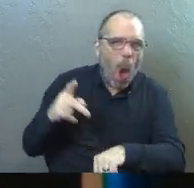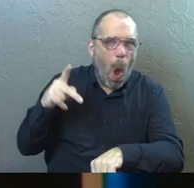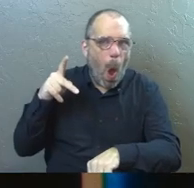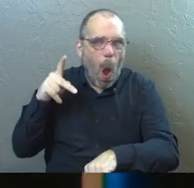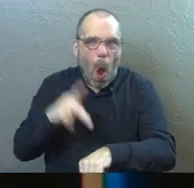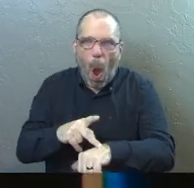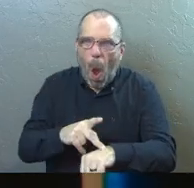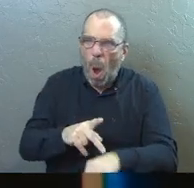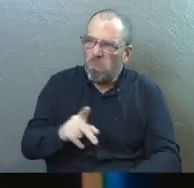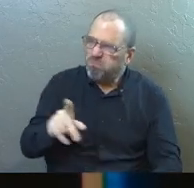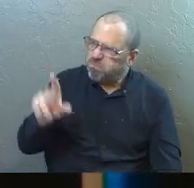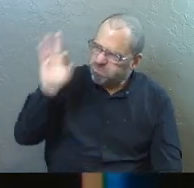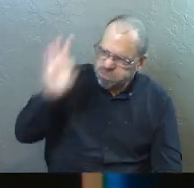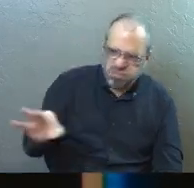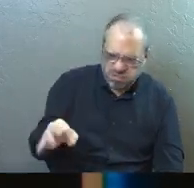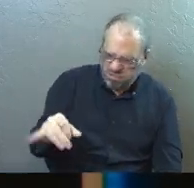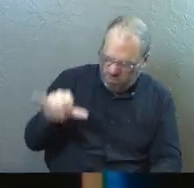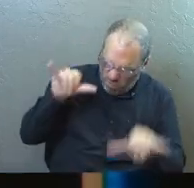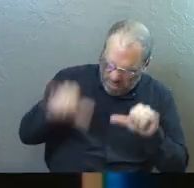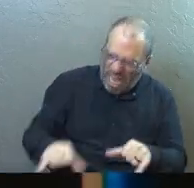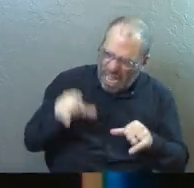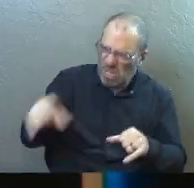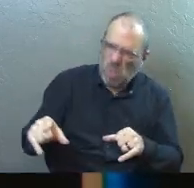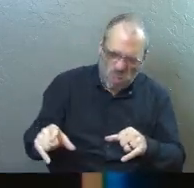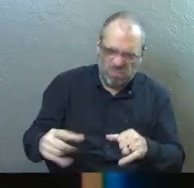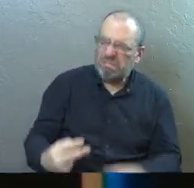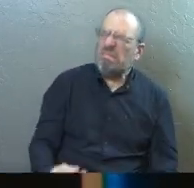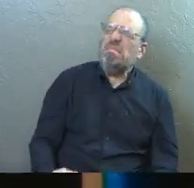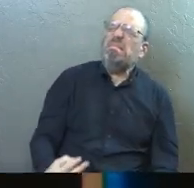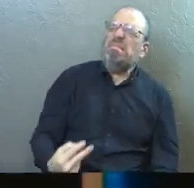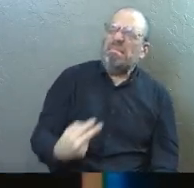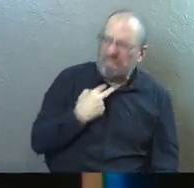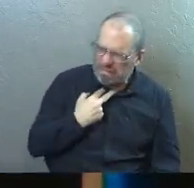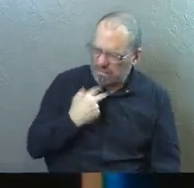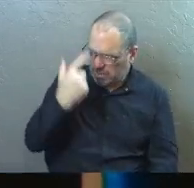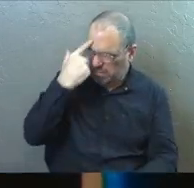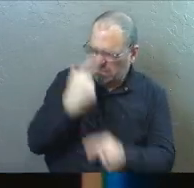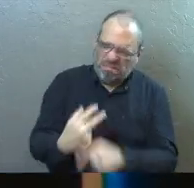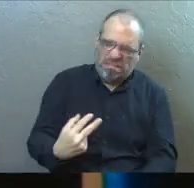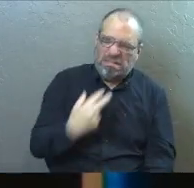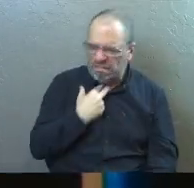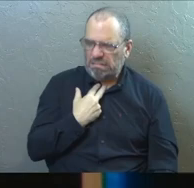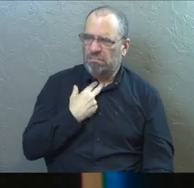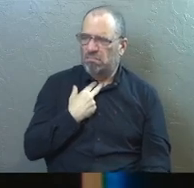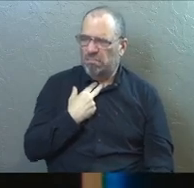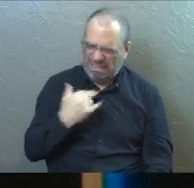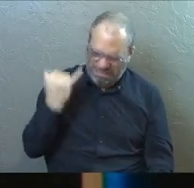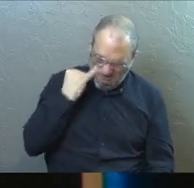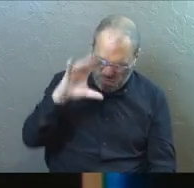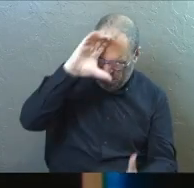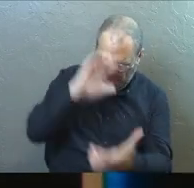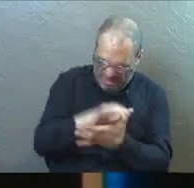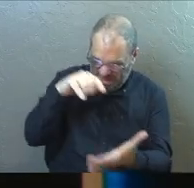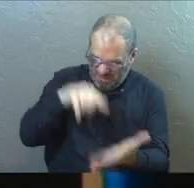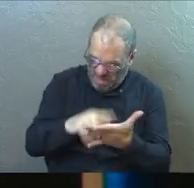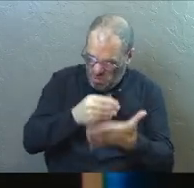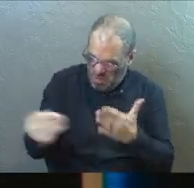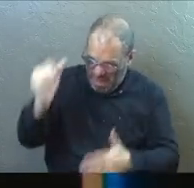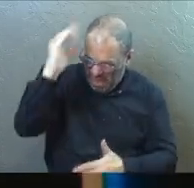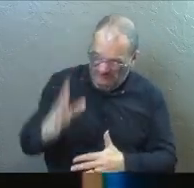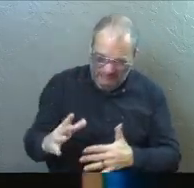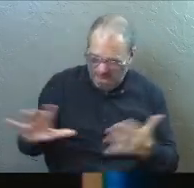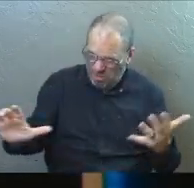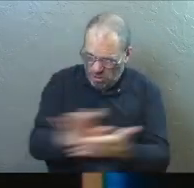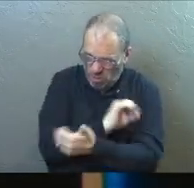treats it like Simon. If you stay here, you are stuck, brother. If you stay here, it's going to wreck